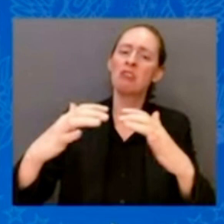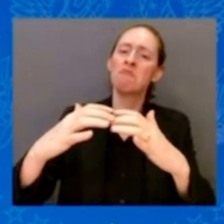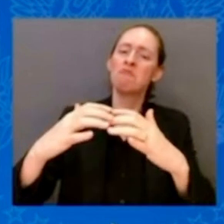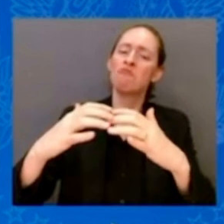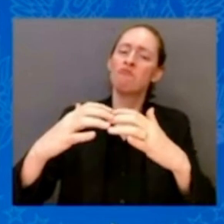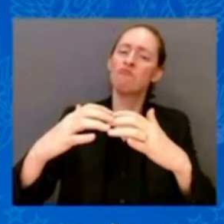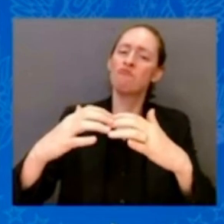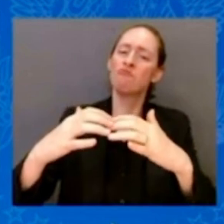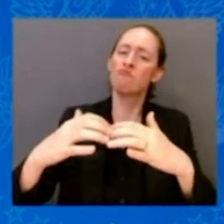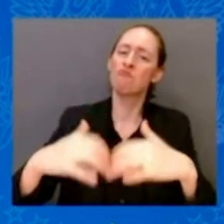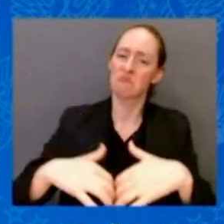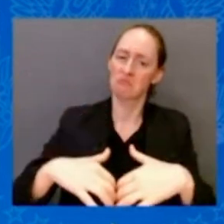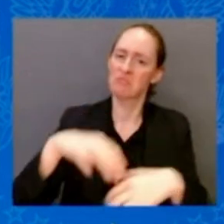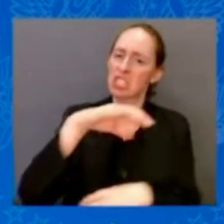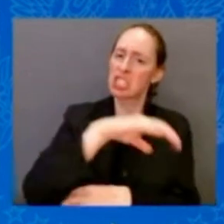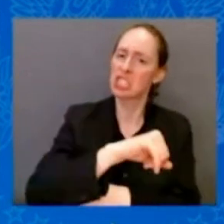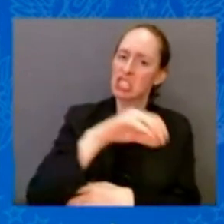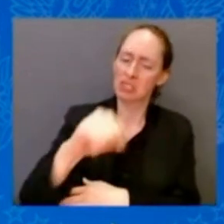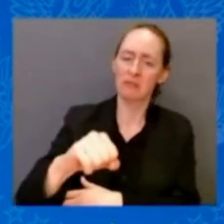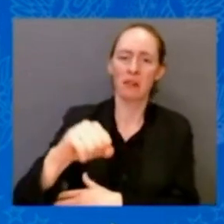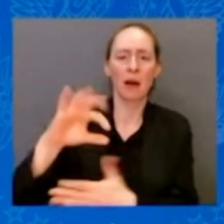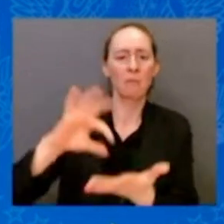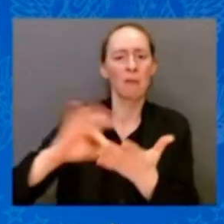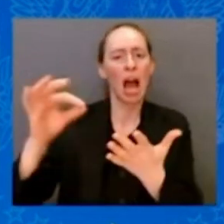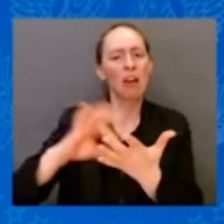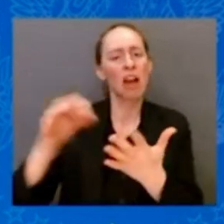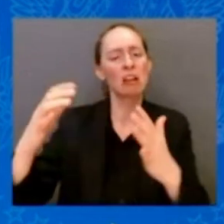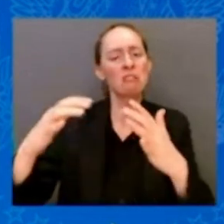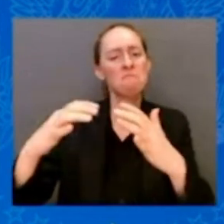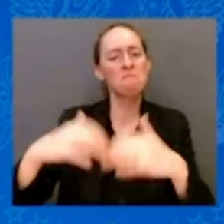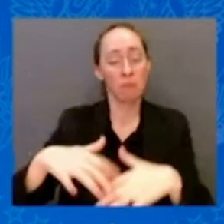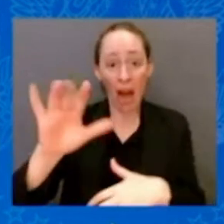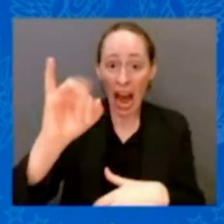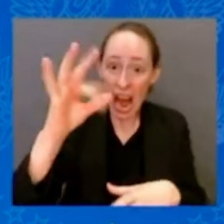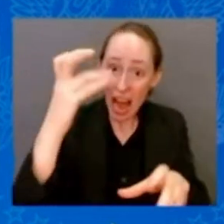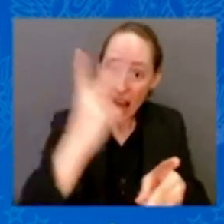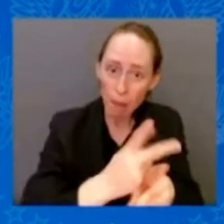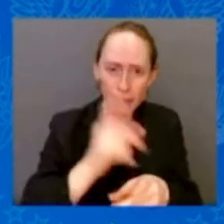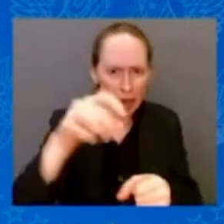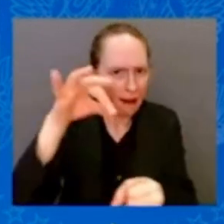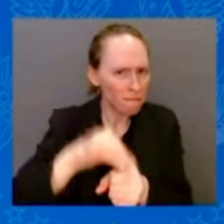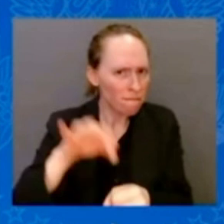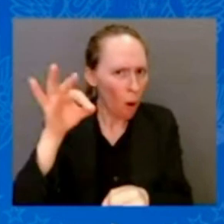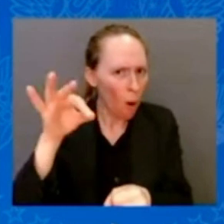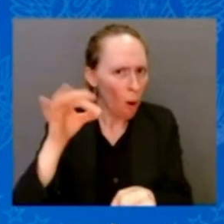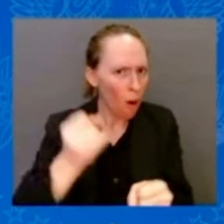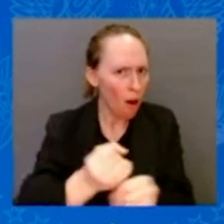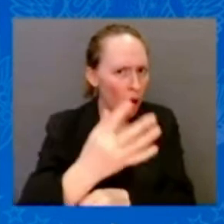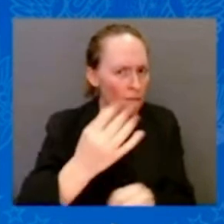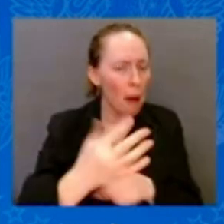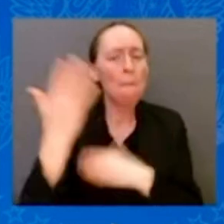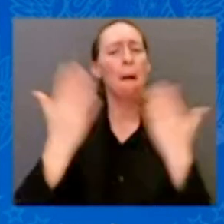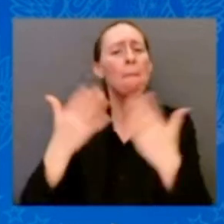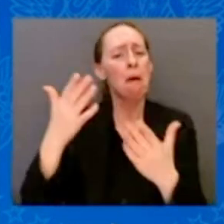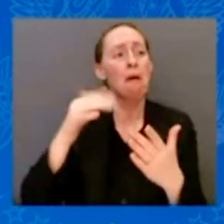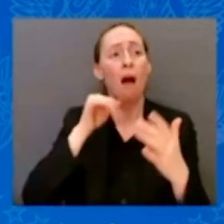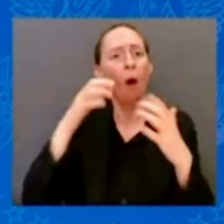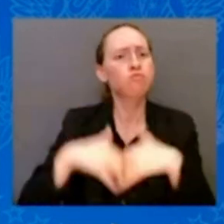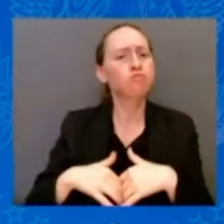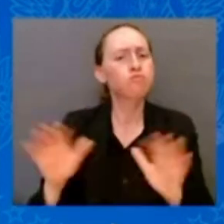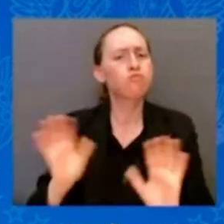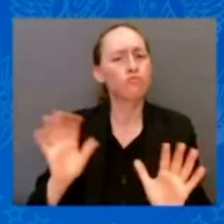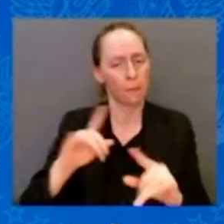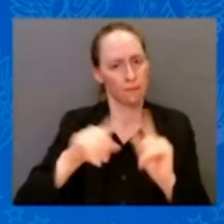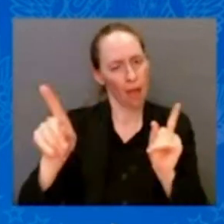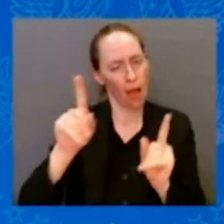out, but I tell you — I tell you what, it's likely it got cut drastically if you had to do it every five years. The very idea — the senator from Florida